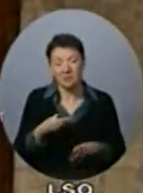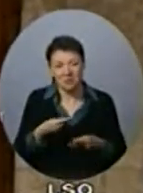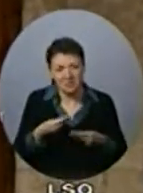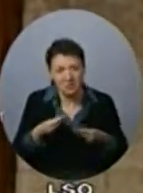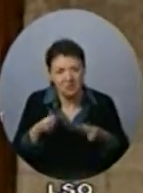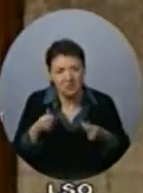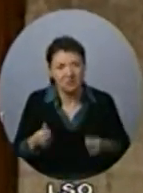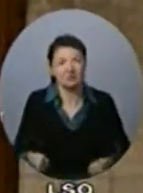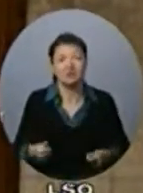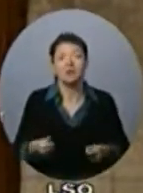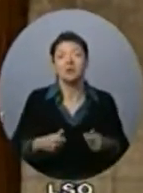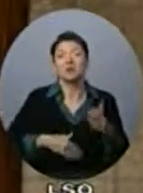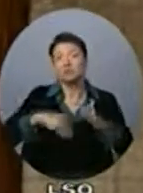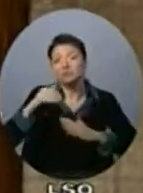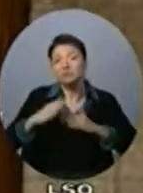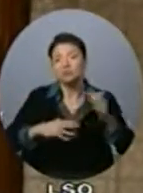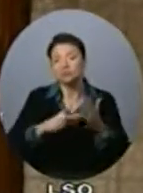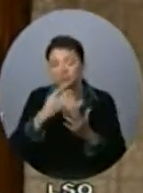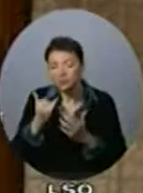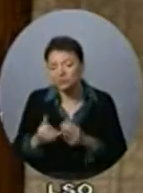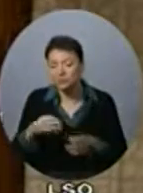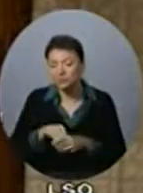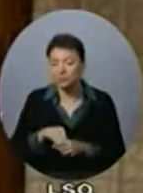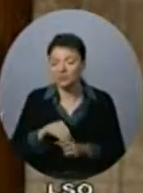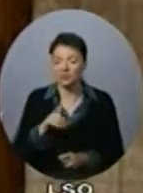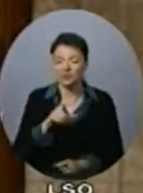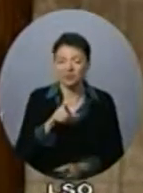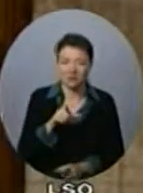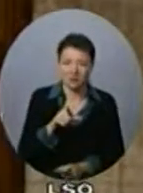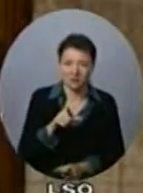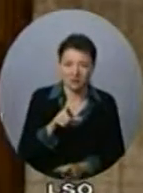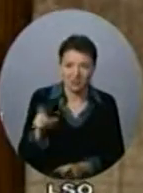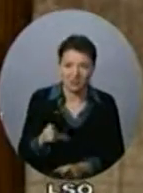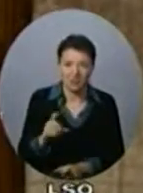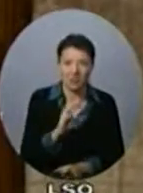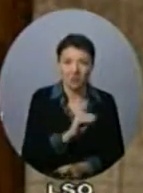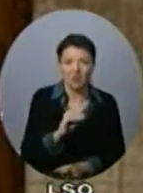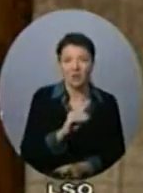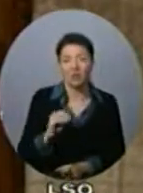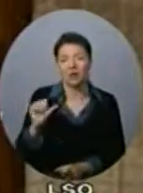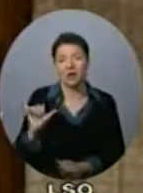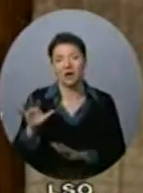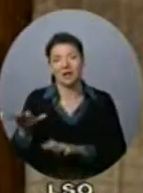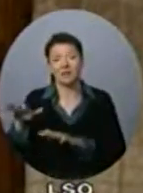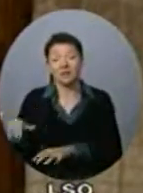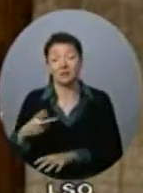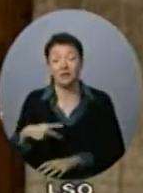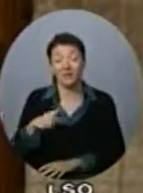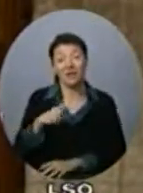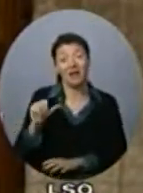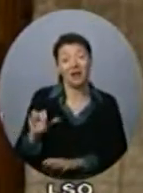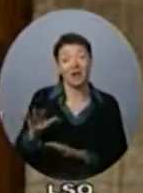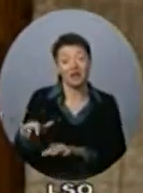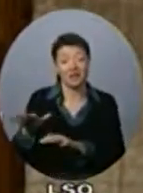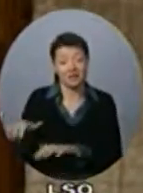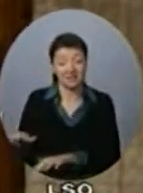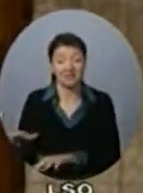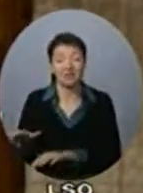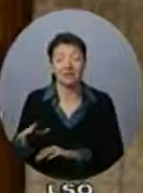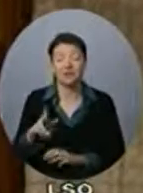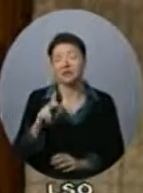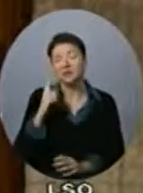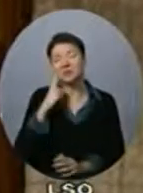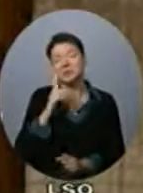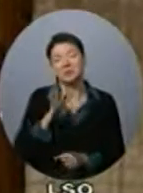and the Atlantic inappropriately. In Atlantic Canada, the government has been promising such a strategy, the Atlantic Gateway Strategy, since